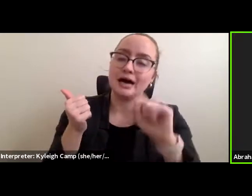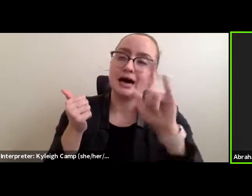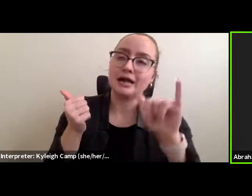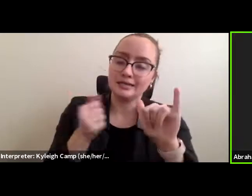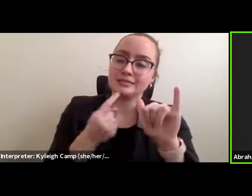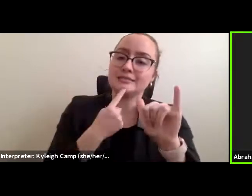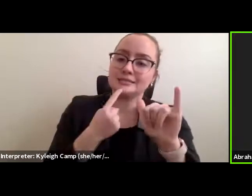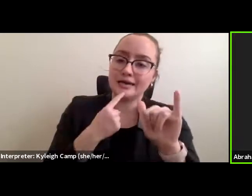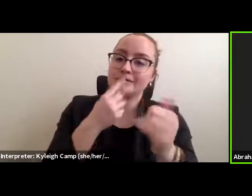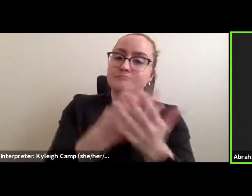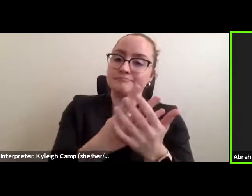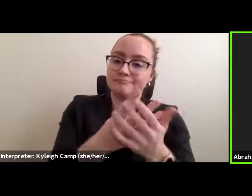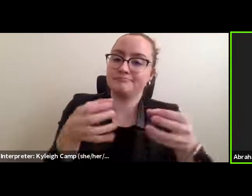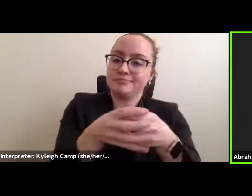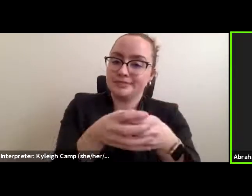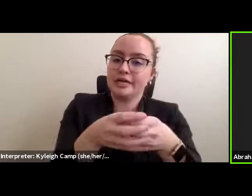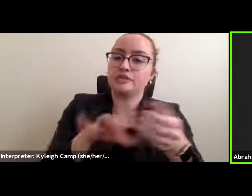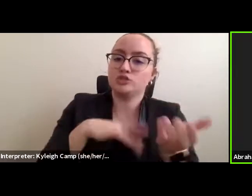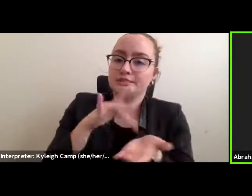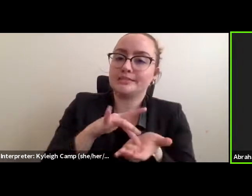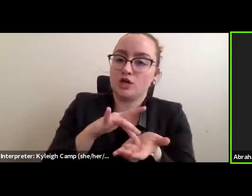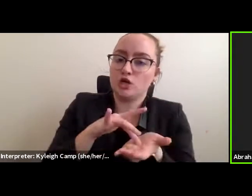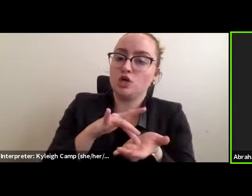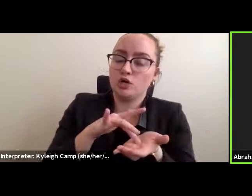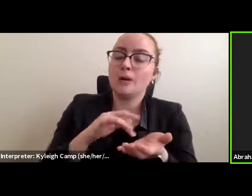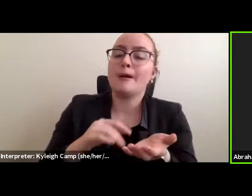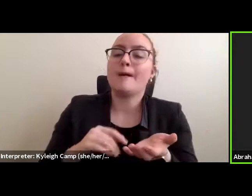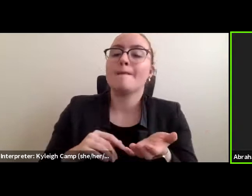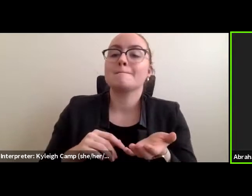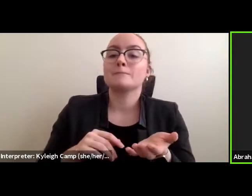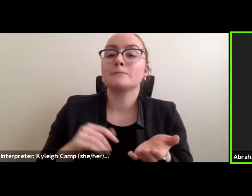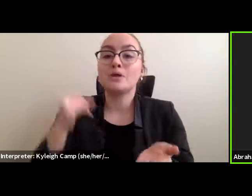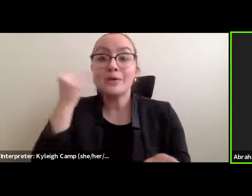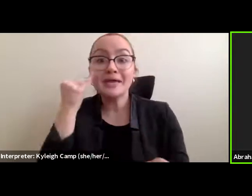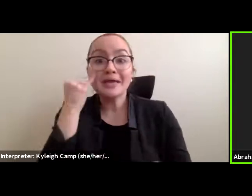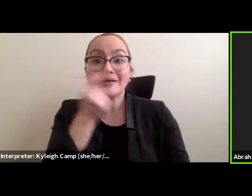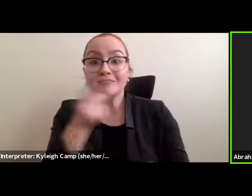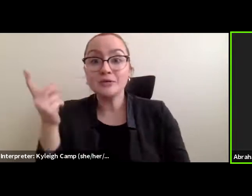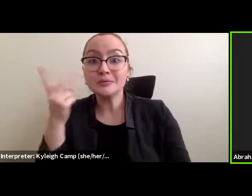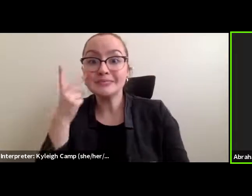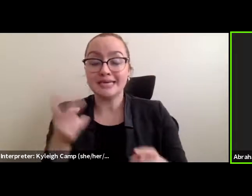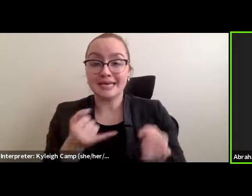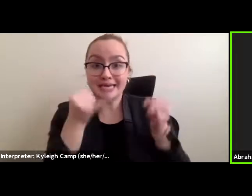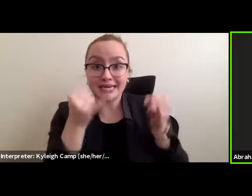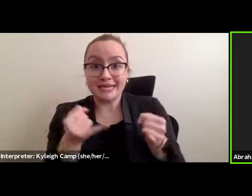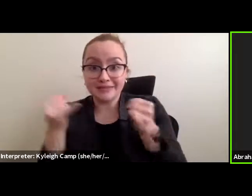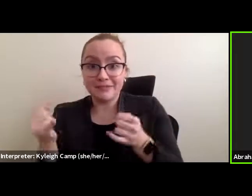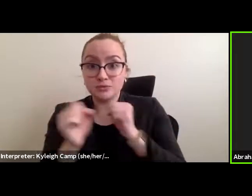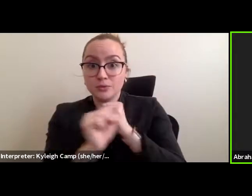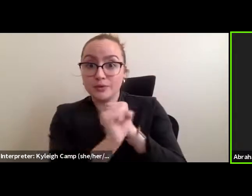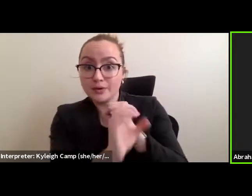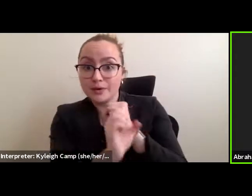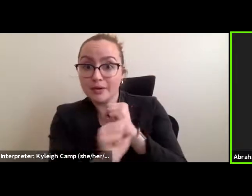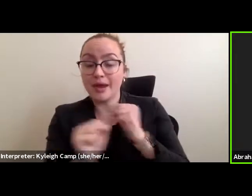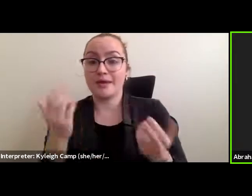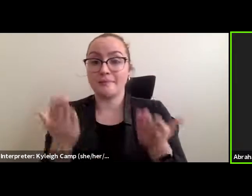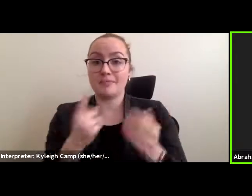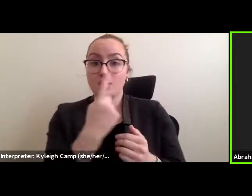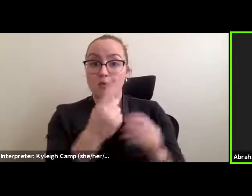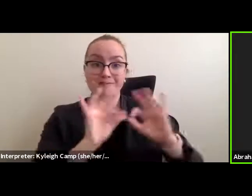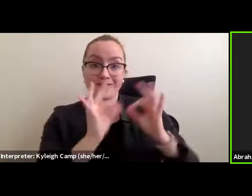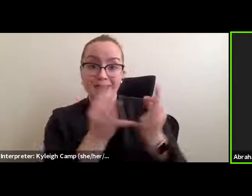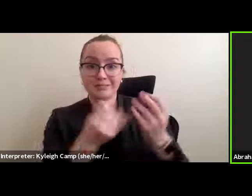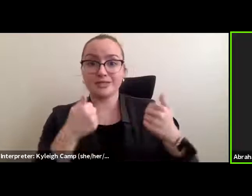And I'll even say that, you know, if you see an individual campaign and what that means is that you'll see a family fighting to get someone